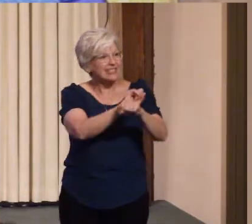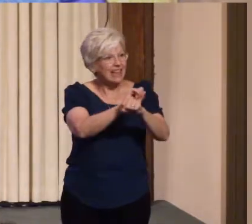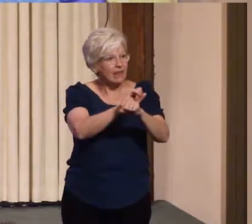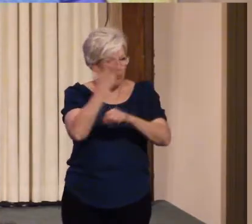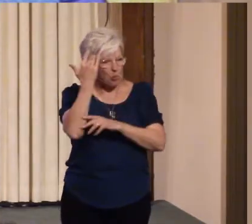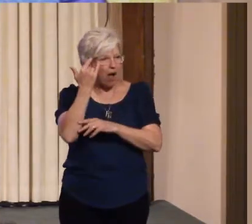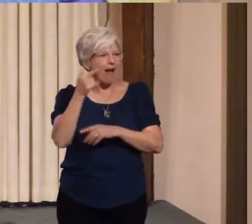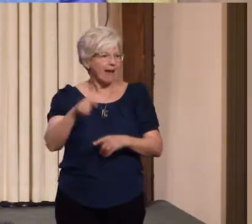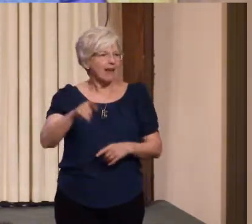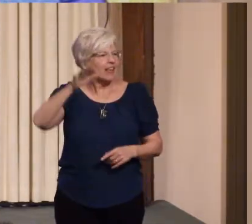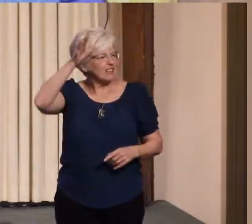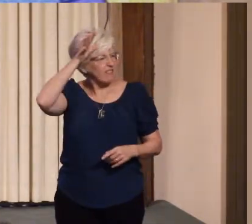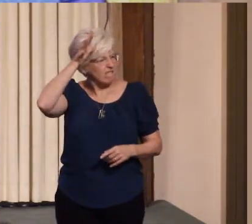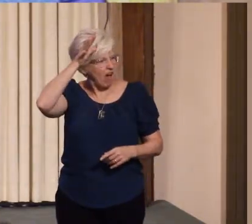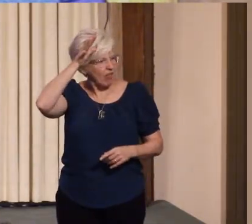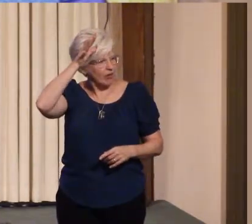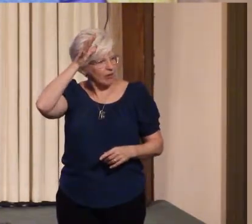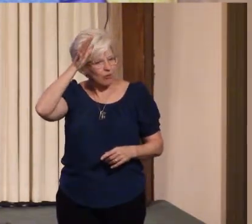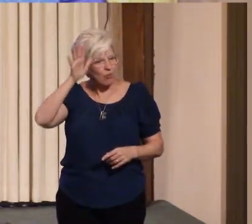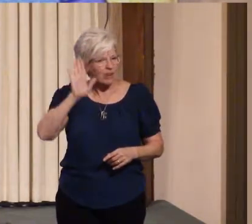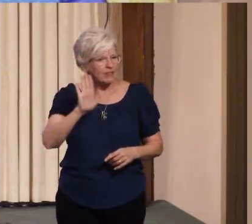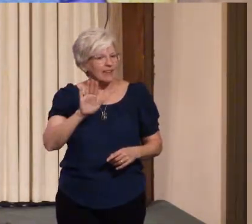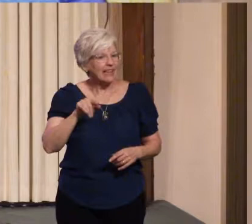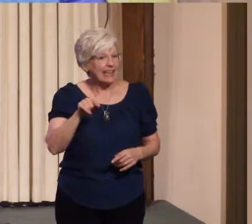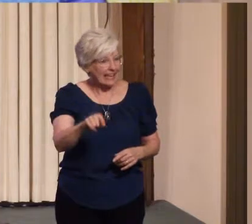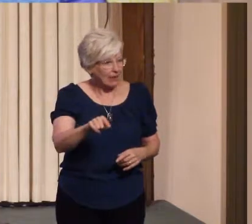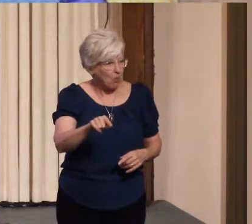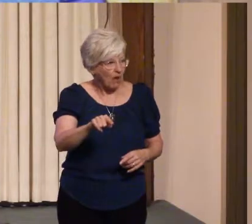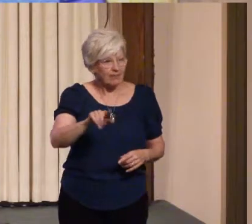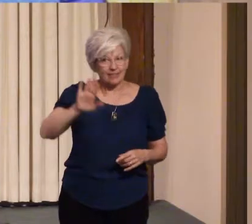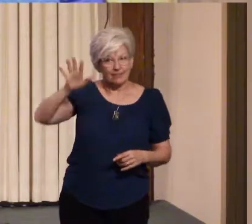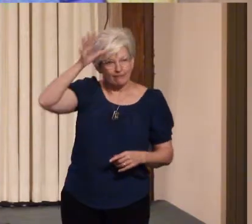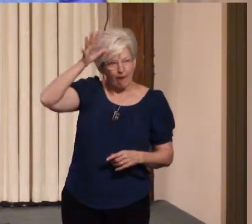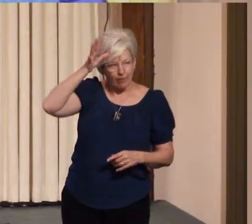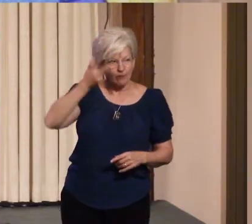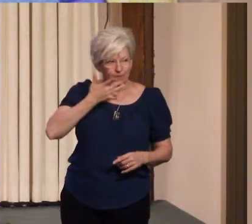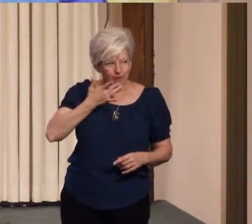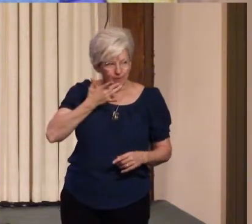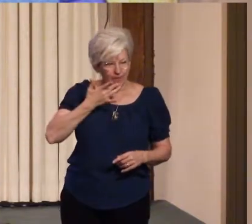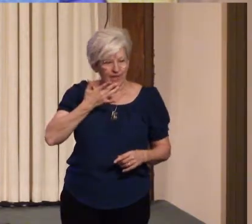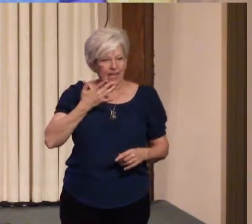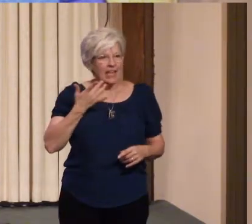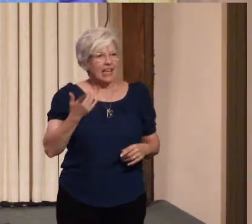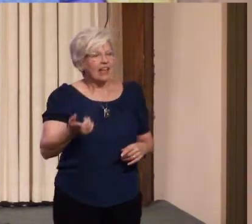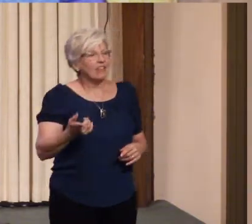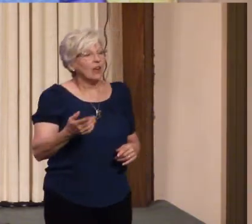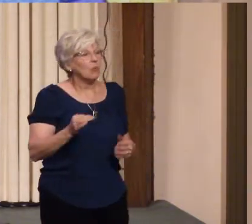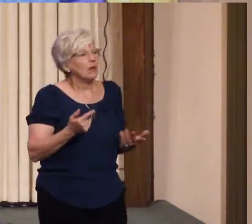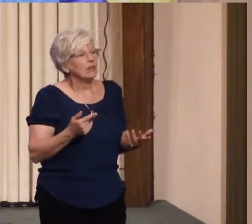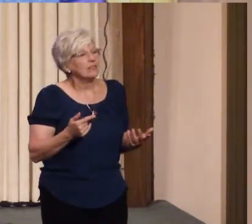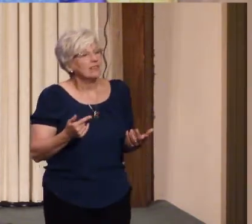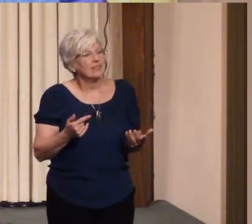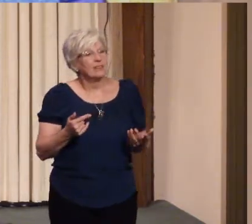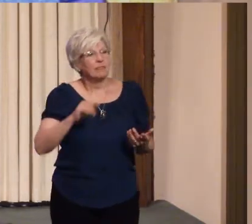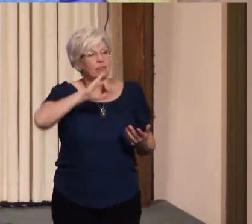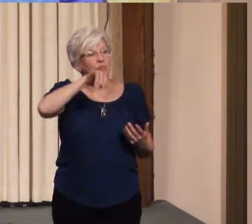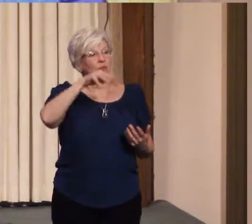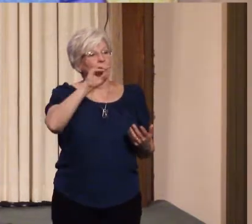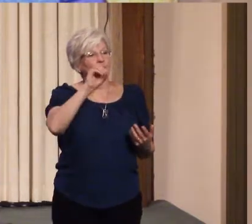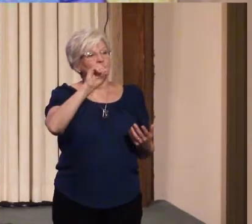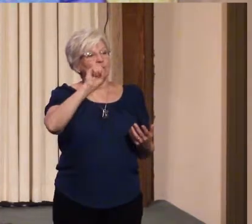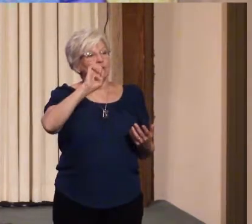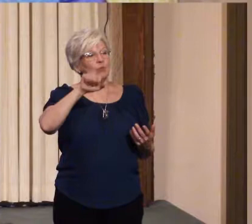and then after a famine his family heads to Egypt and in the meantime Joseph has